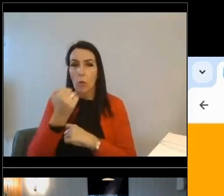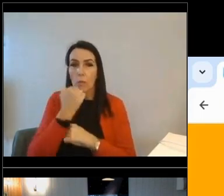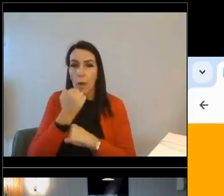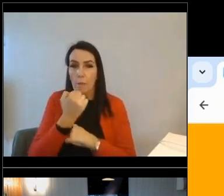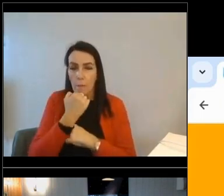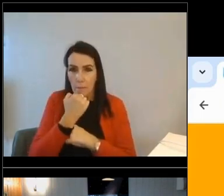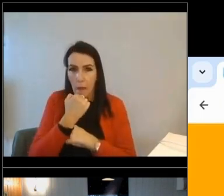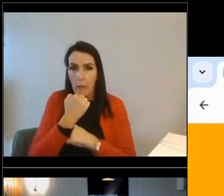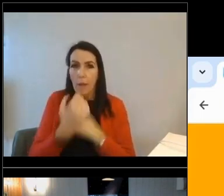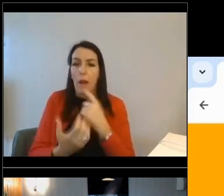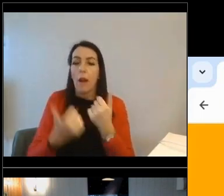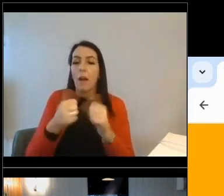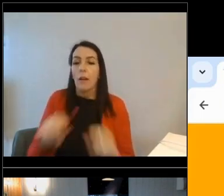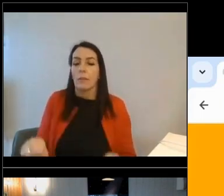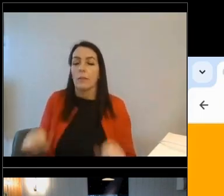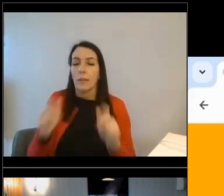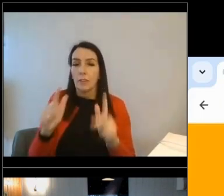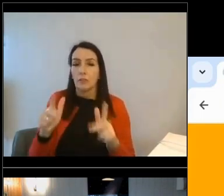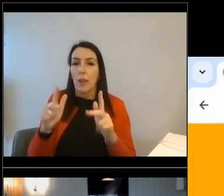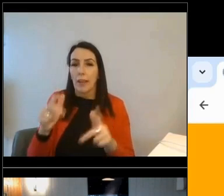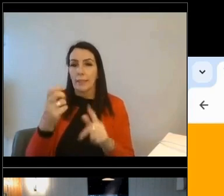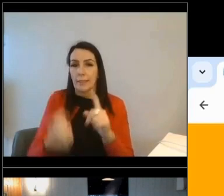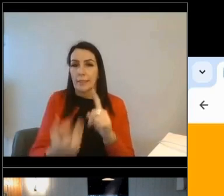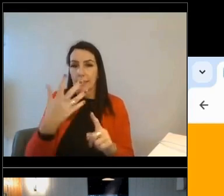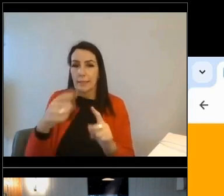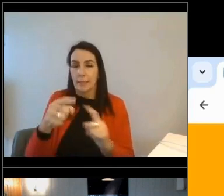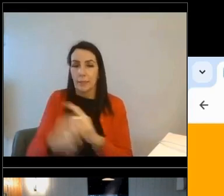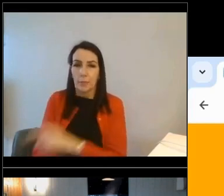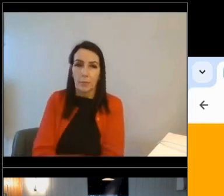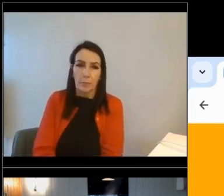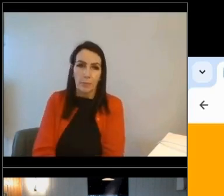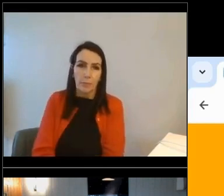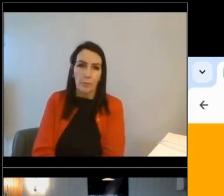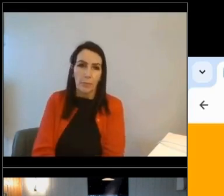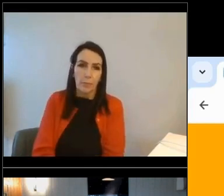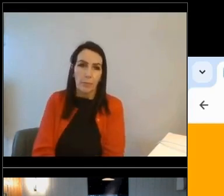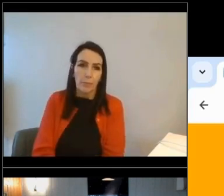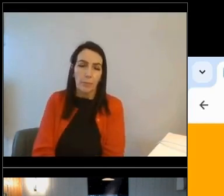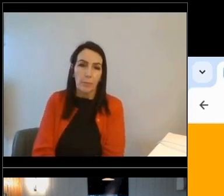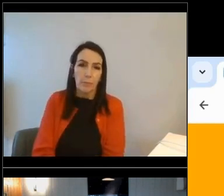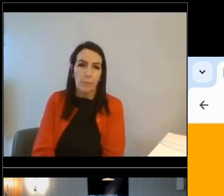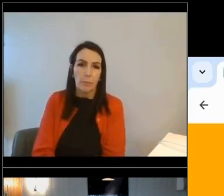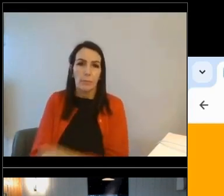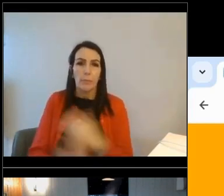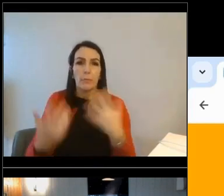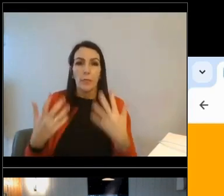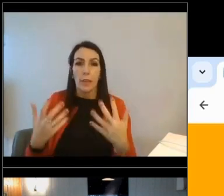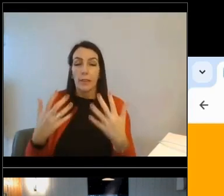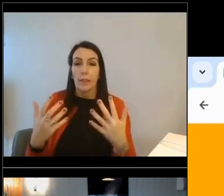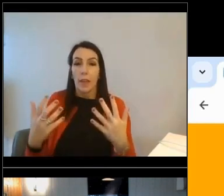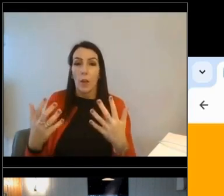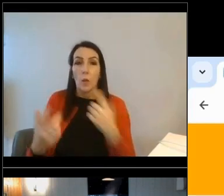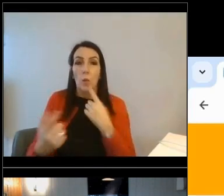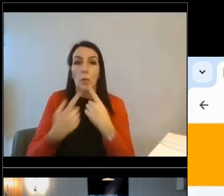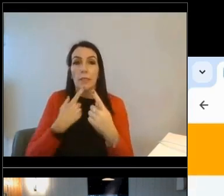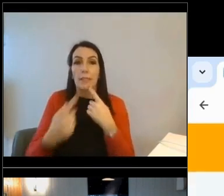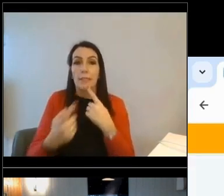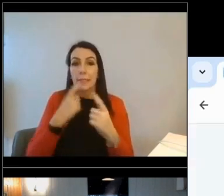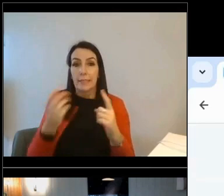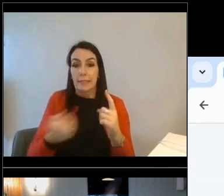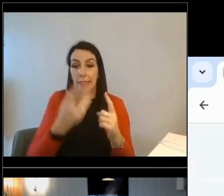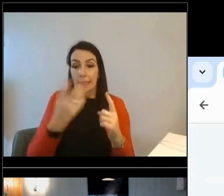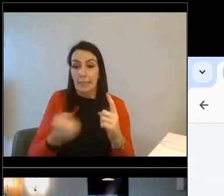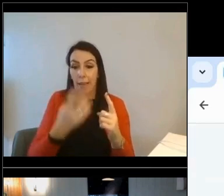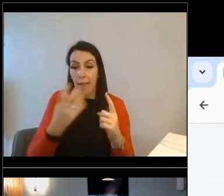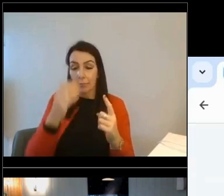their address through our address lookup system in the backend. What it's now doing is pulling through the data that we have in our